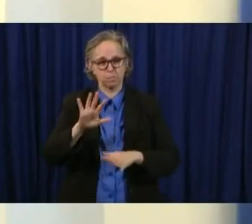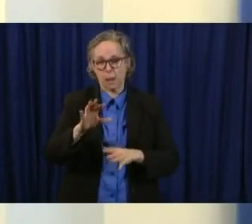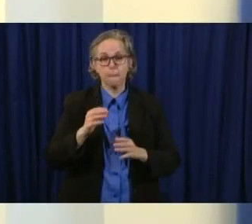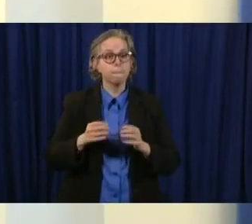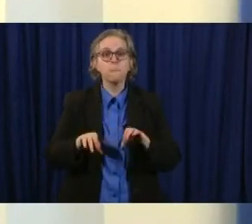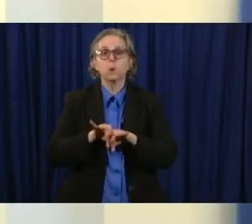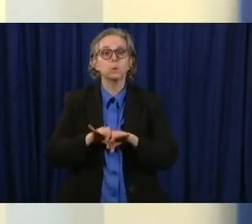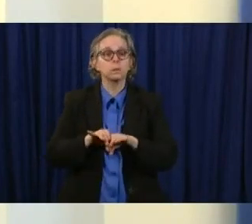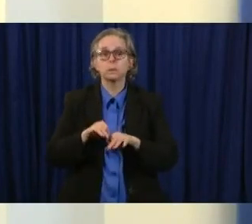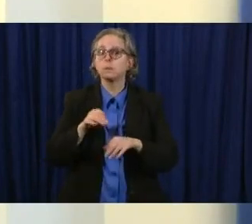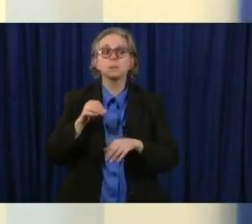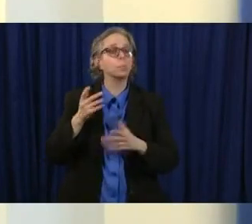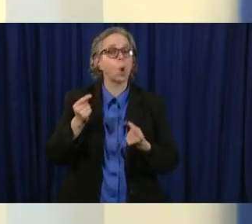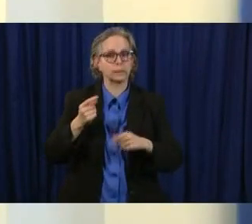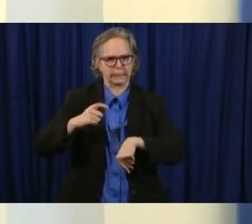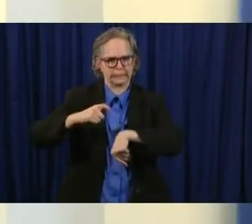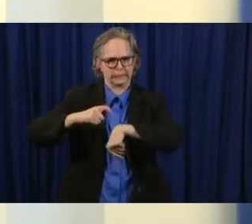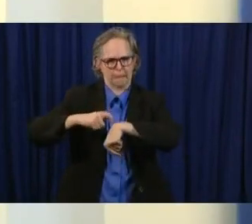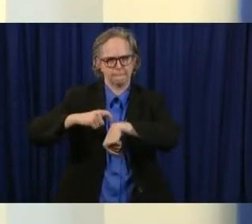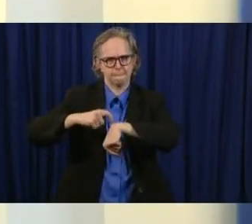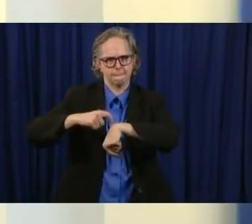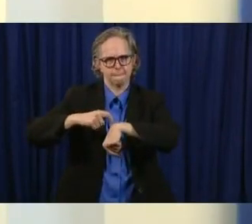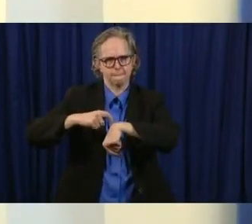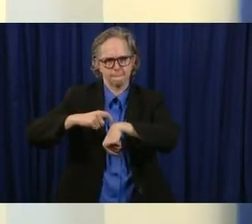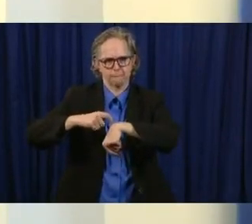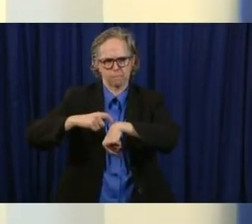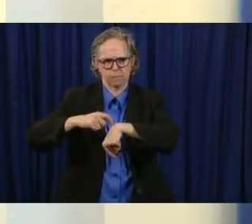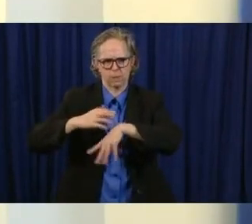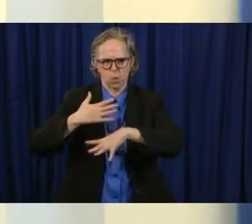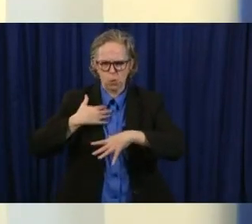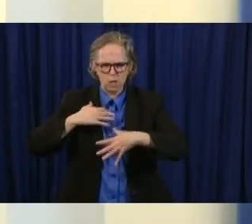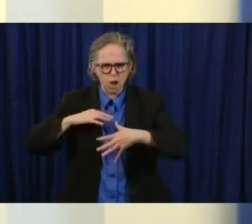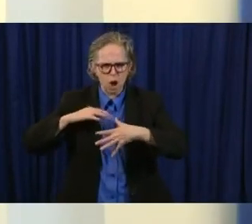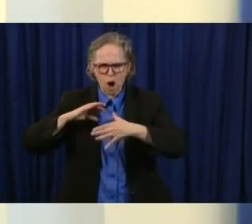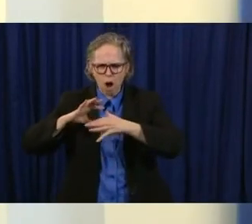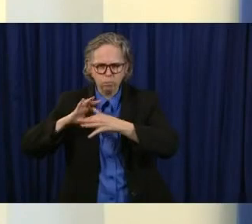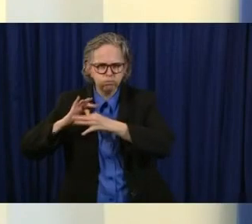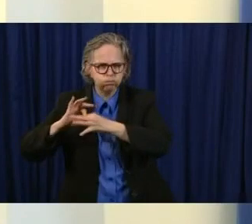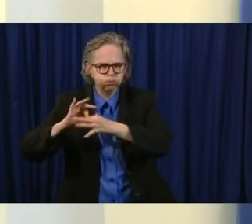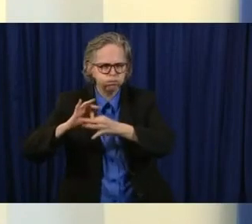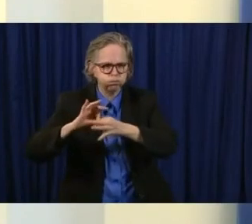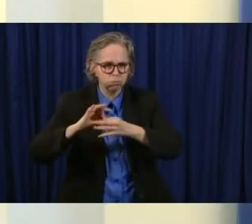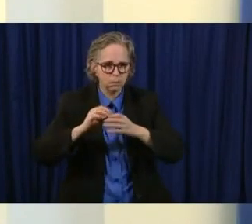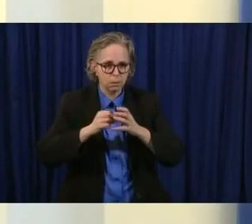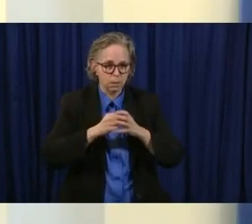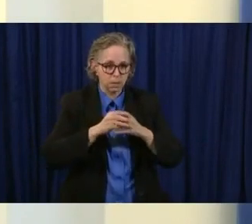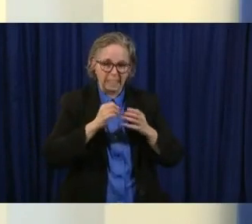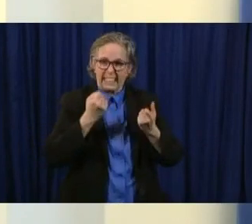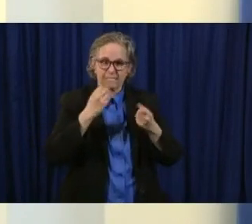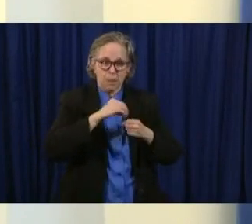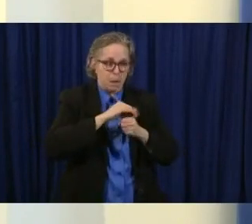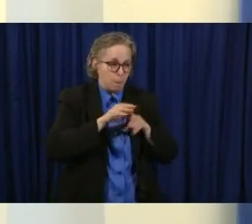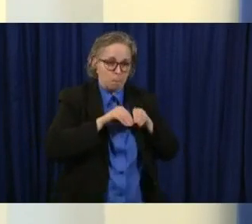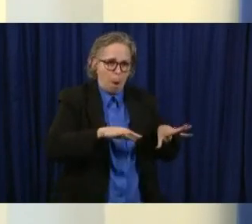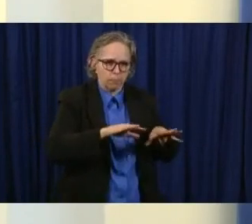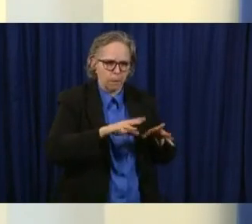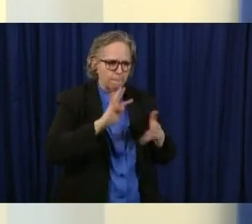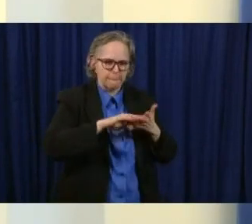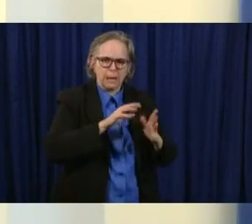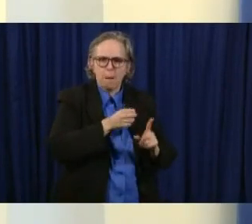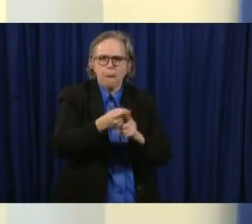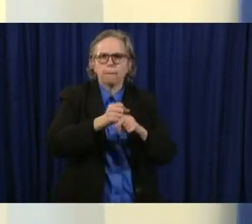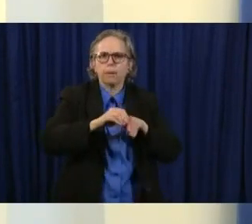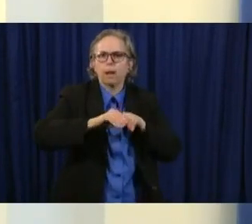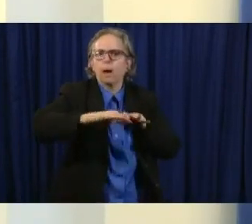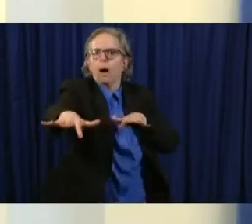interrelated an outbreak anywhere affects somewhere else and so we have to look at this globally because when you think about travel